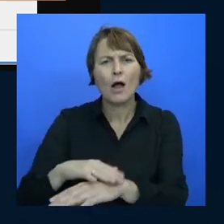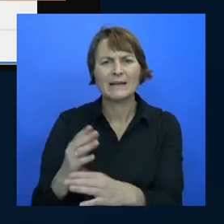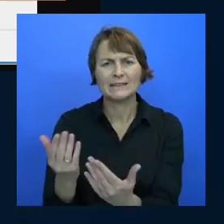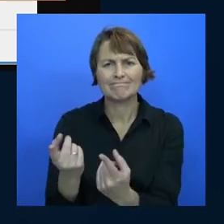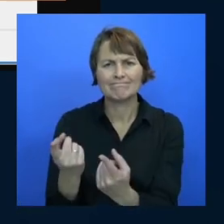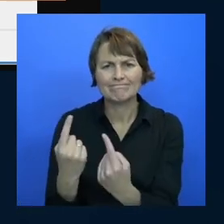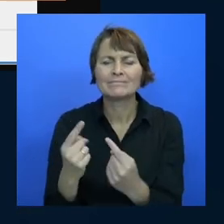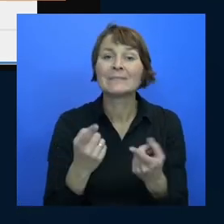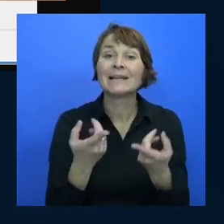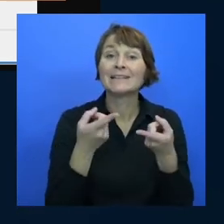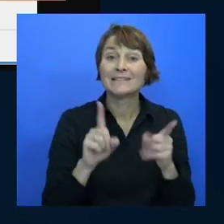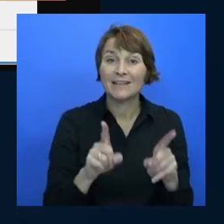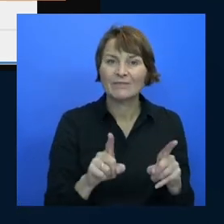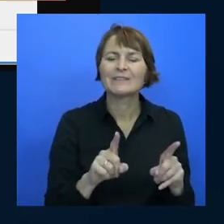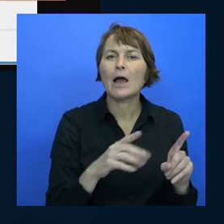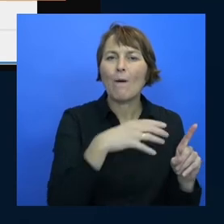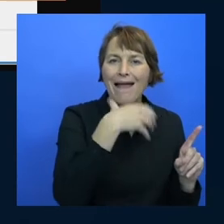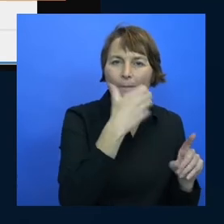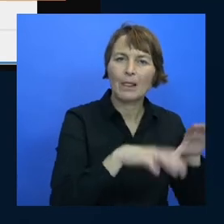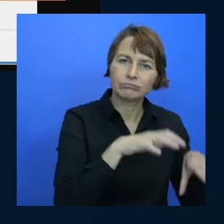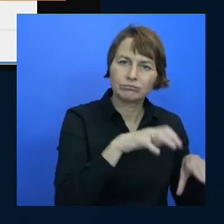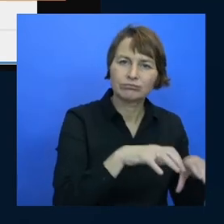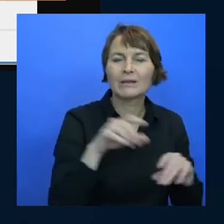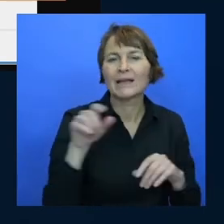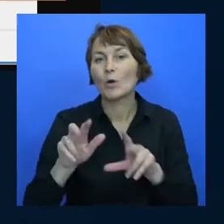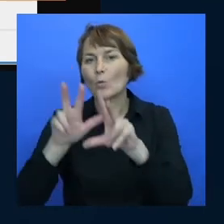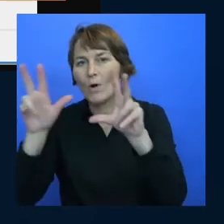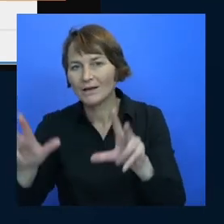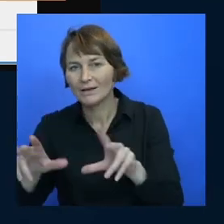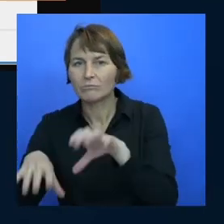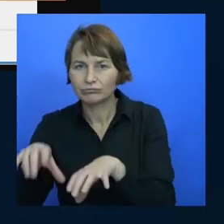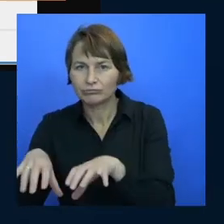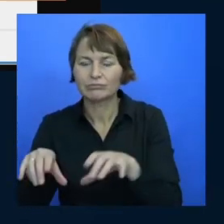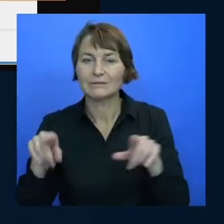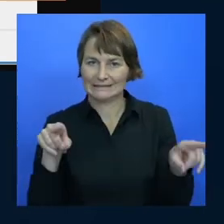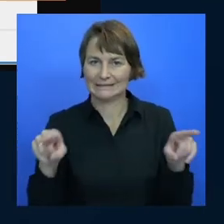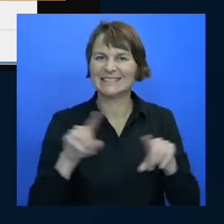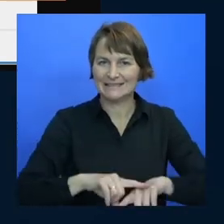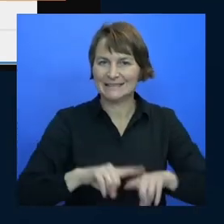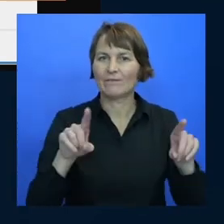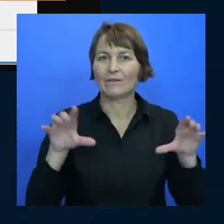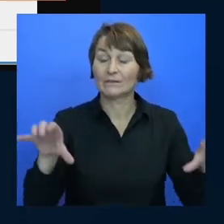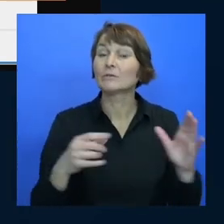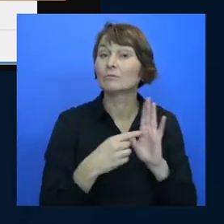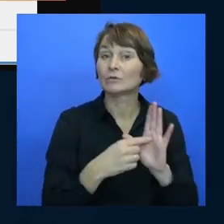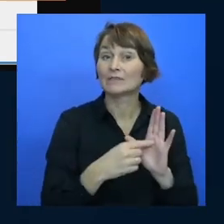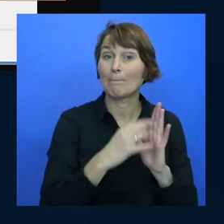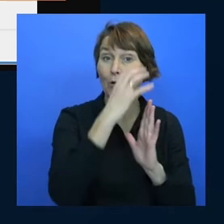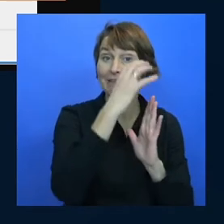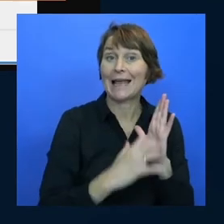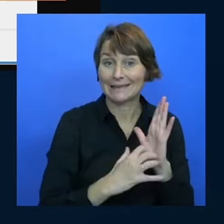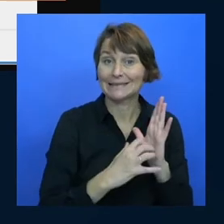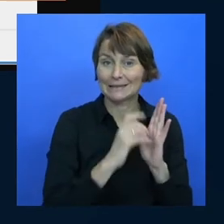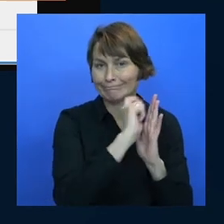difference between how macintosh works and how windows works on on if you make a text file and you say hello and you press enter